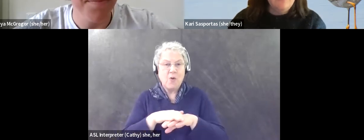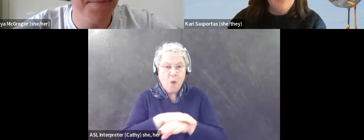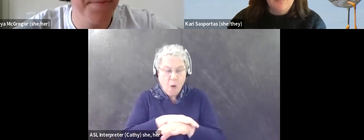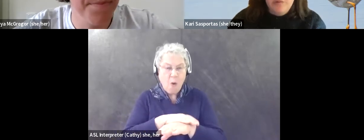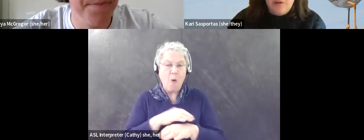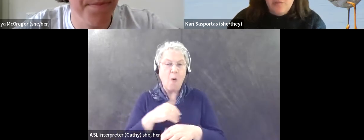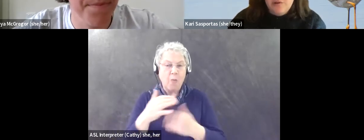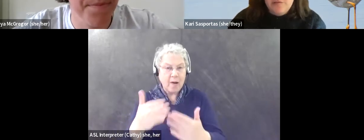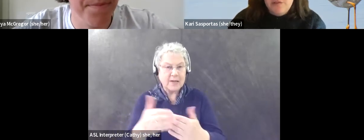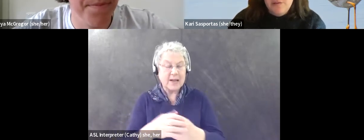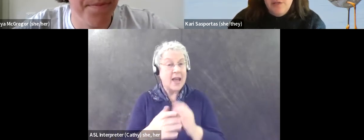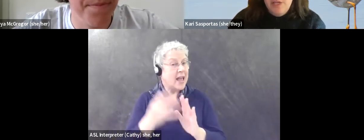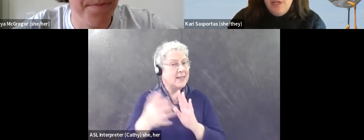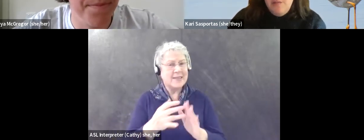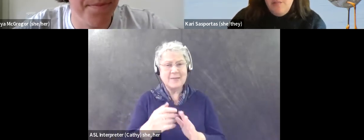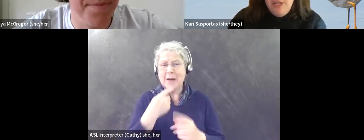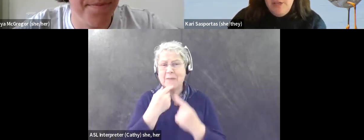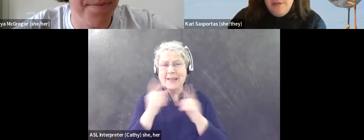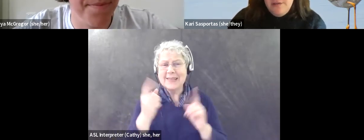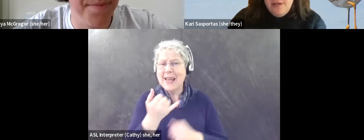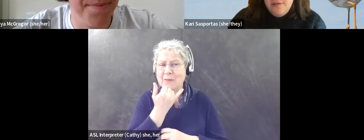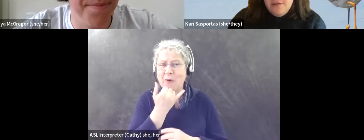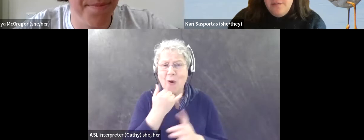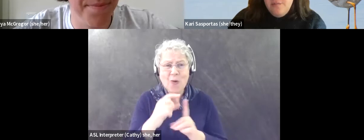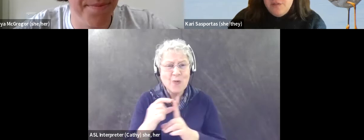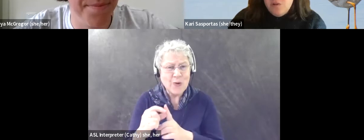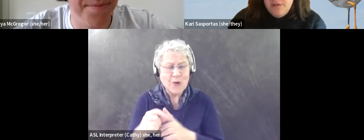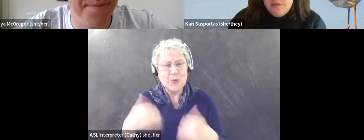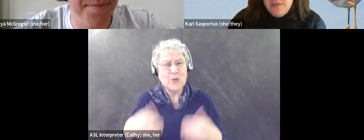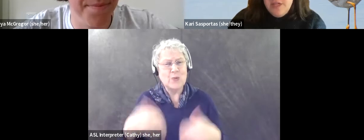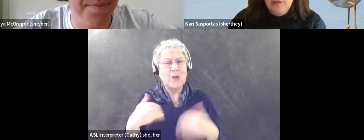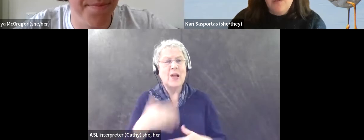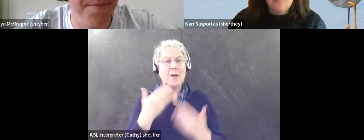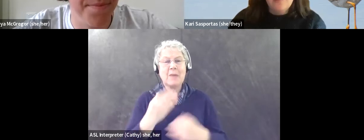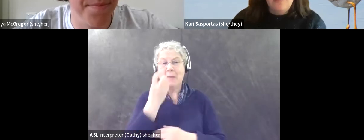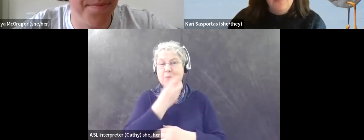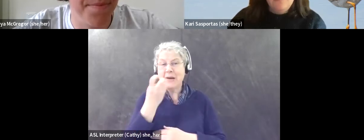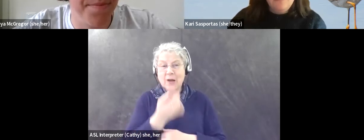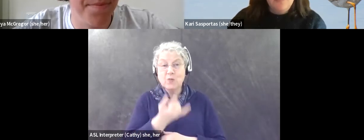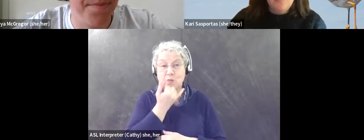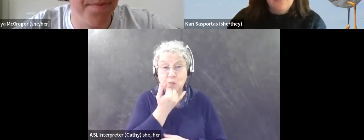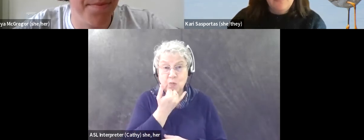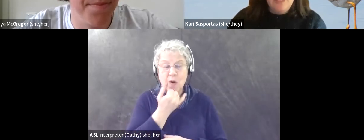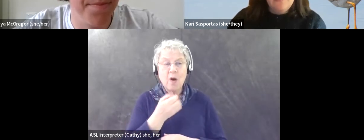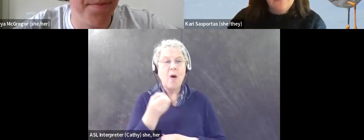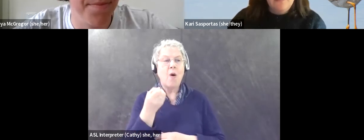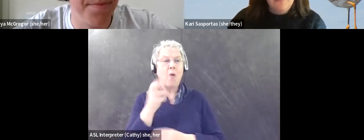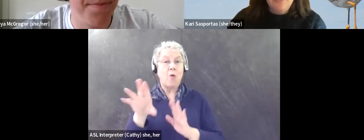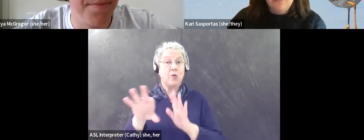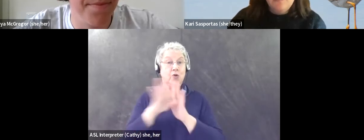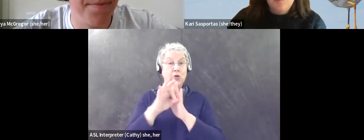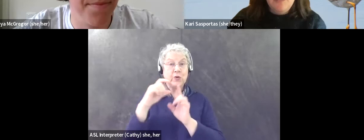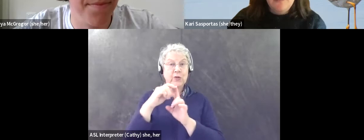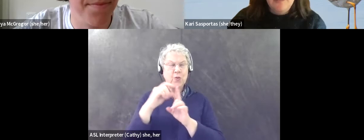I'm not coming up with the right words. So I might either mispronounce something or say a word that's